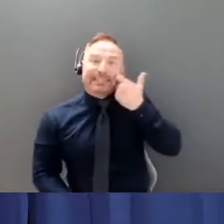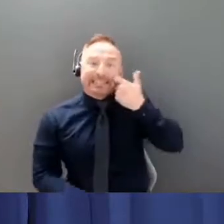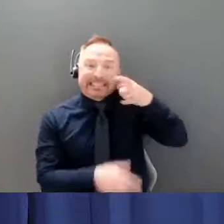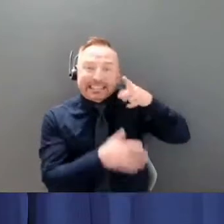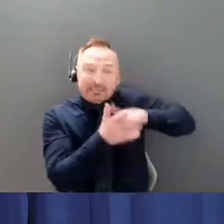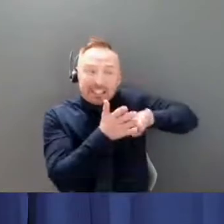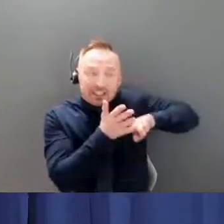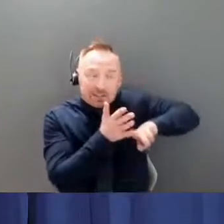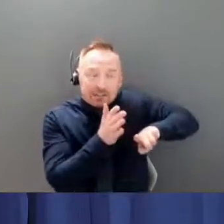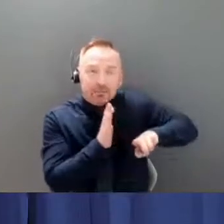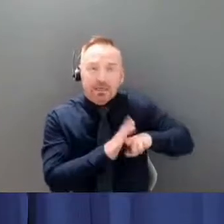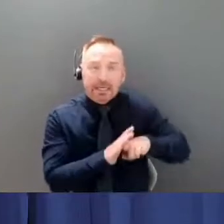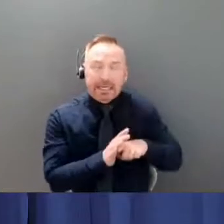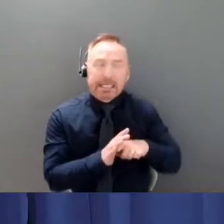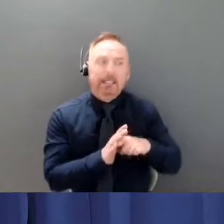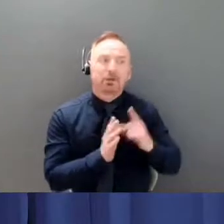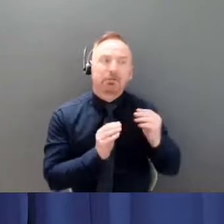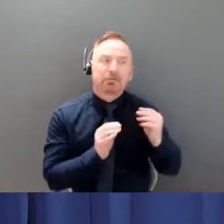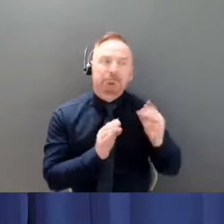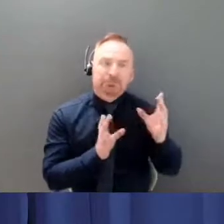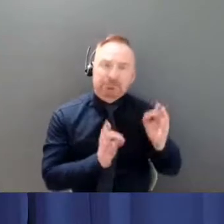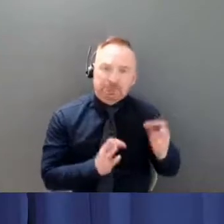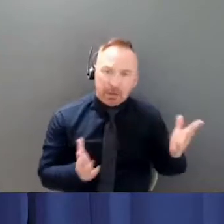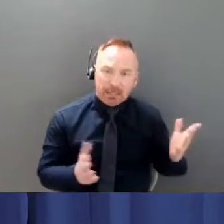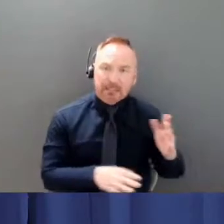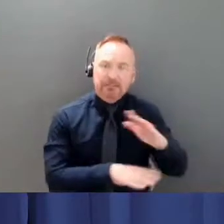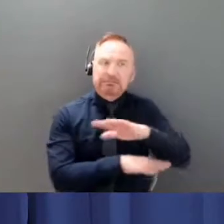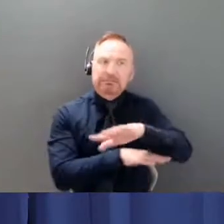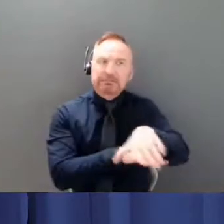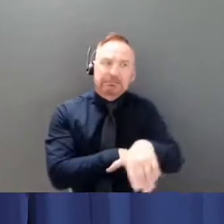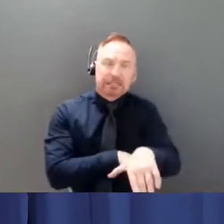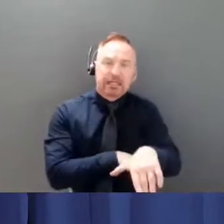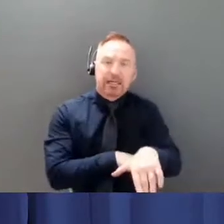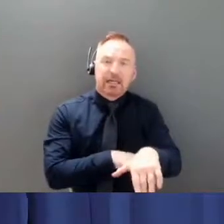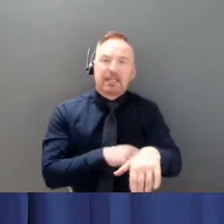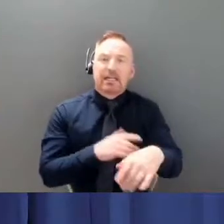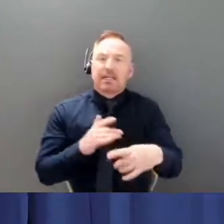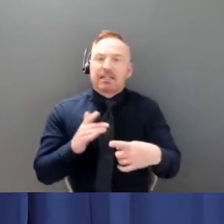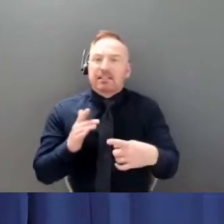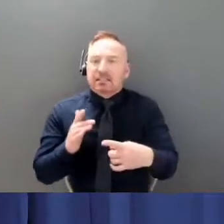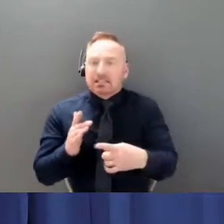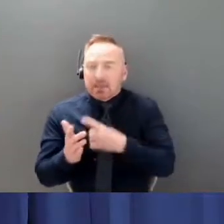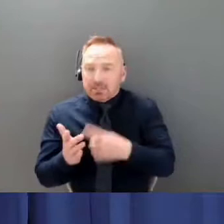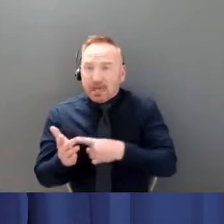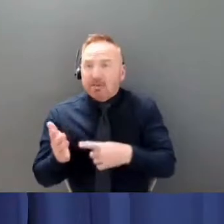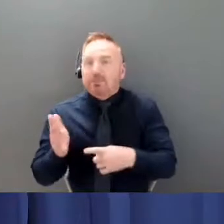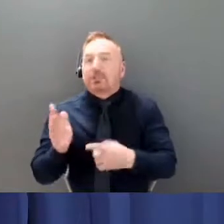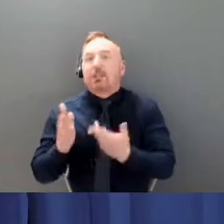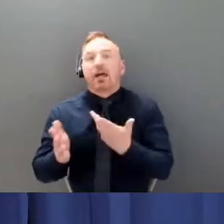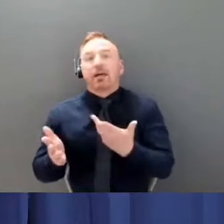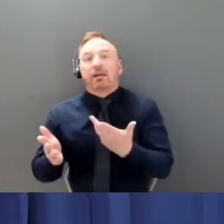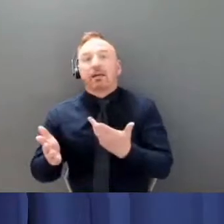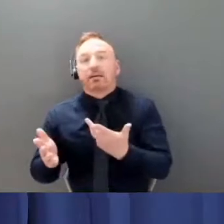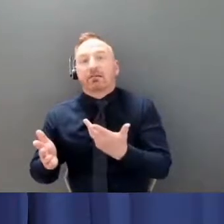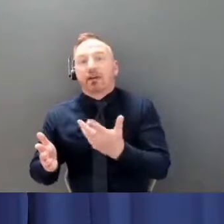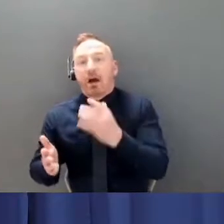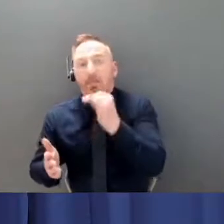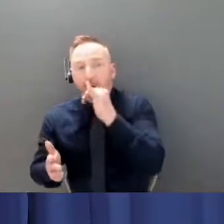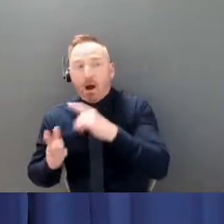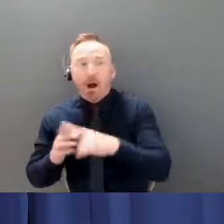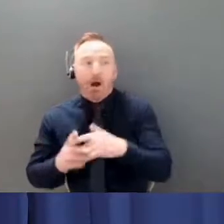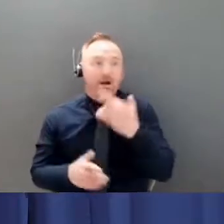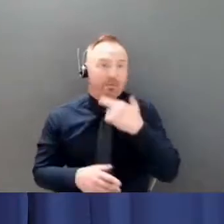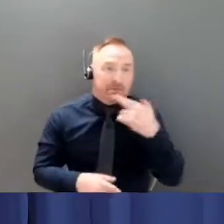later within the evening into the night some establishments and patrons are less likely to adhere to public health measures